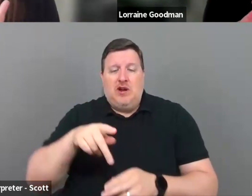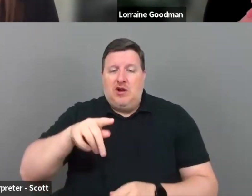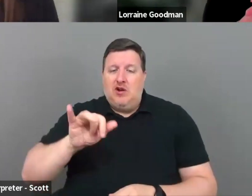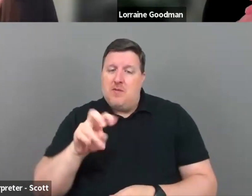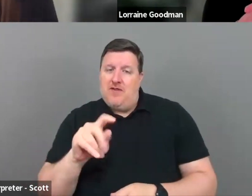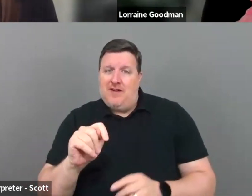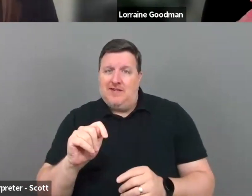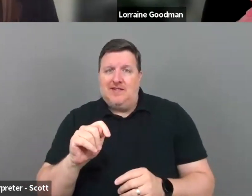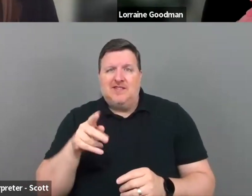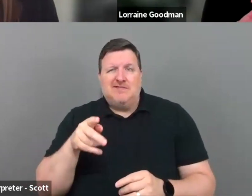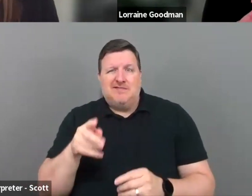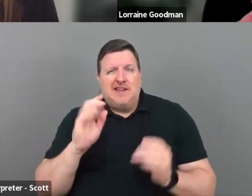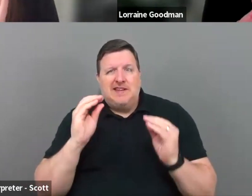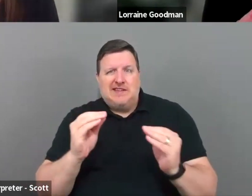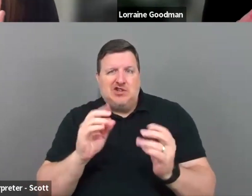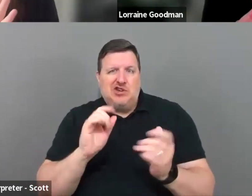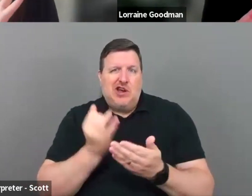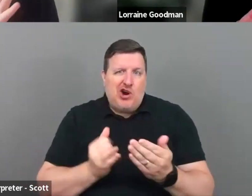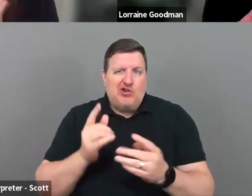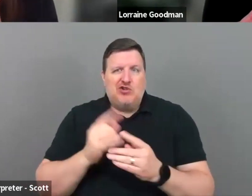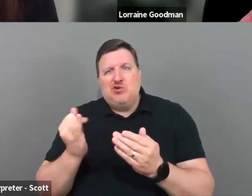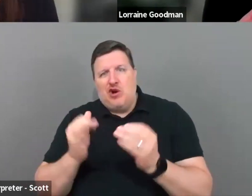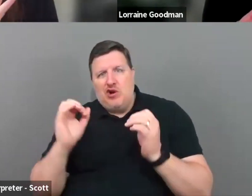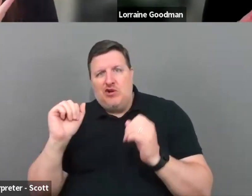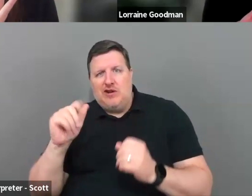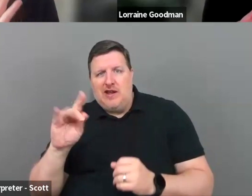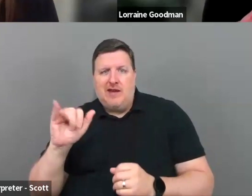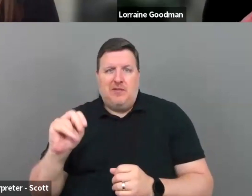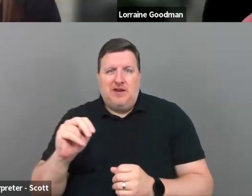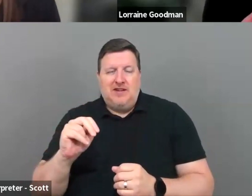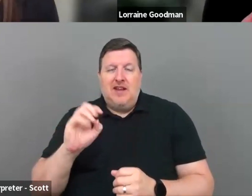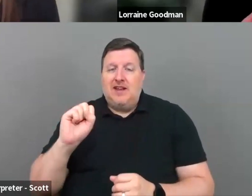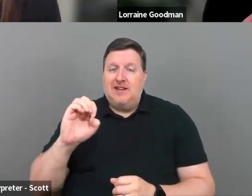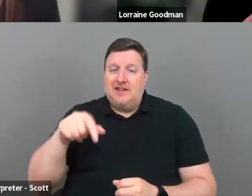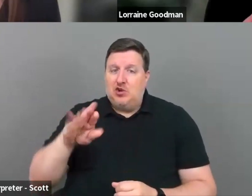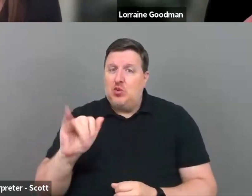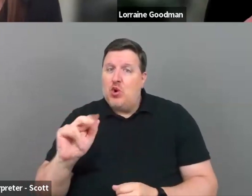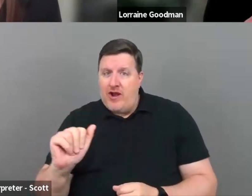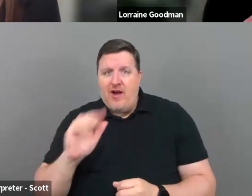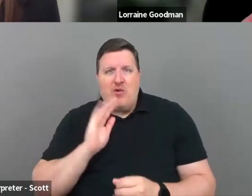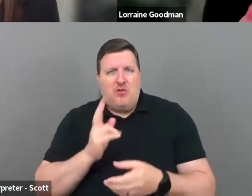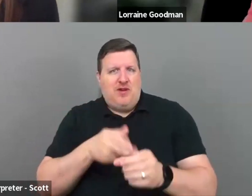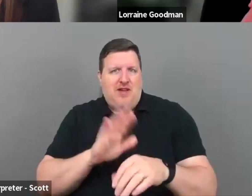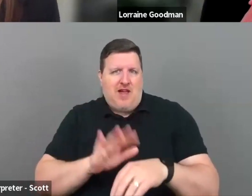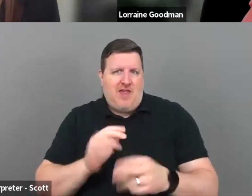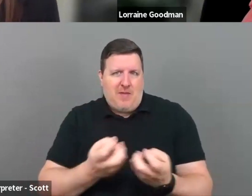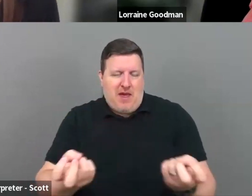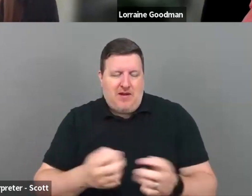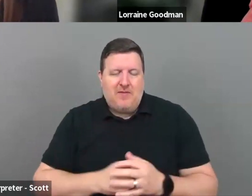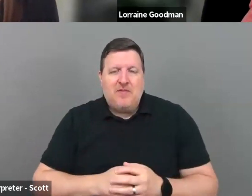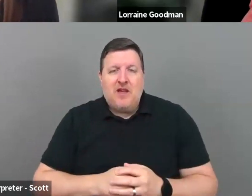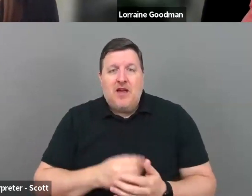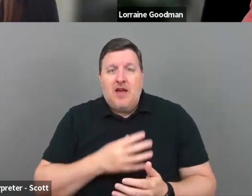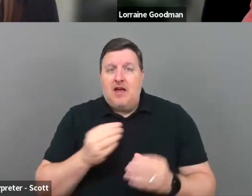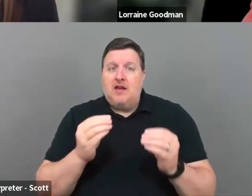teaching artist to arts administrator. Shout out to Sequoia, who is going to be on that panel. Um, and yeah,